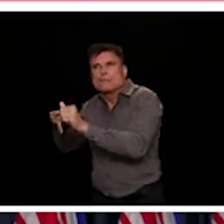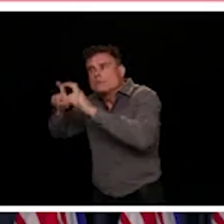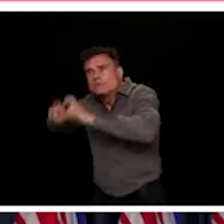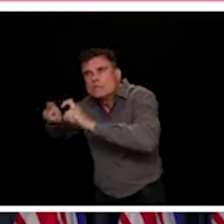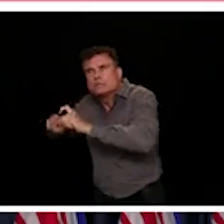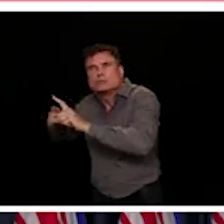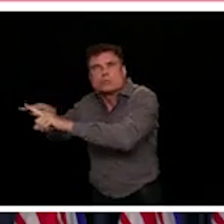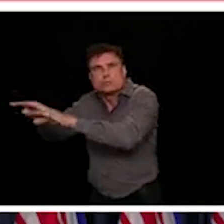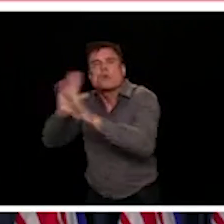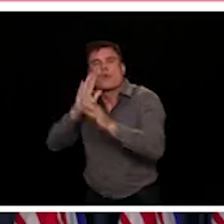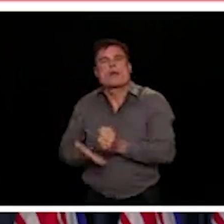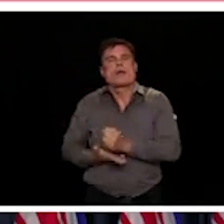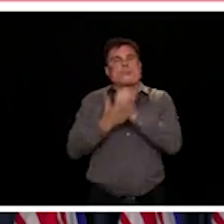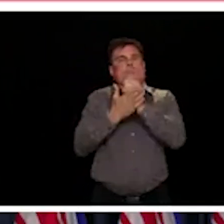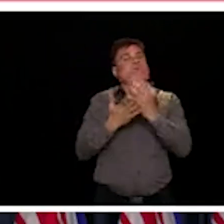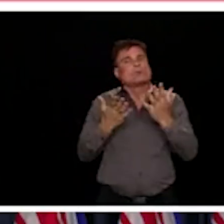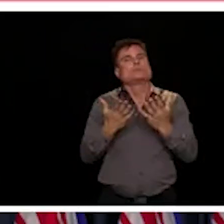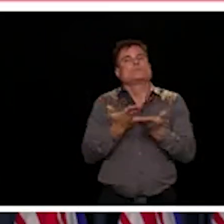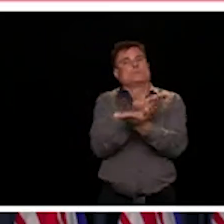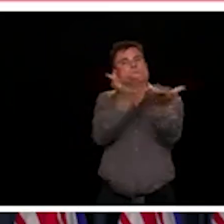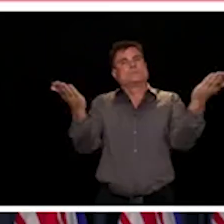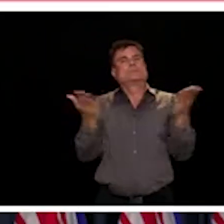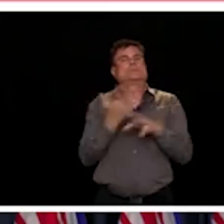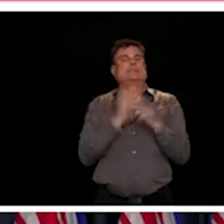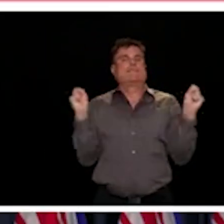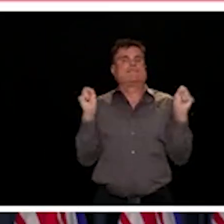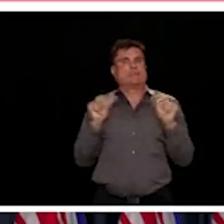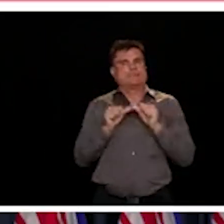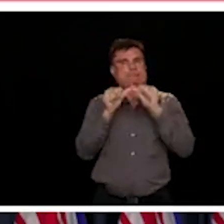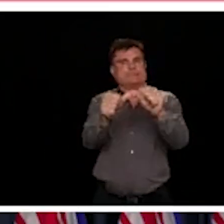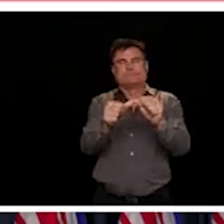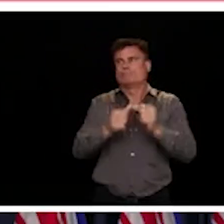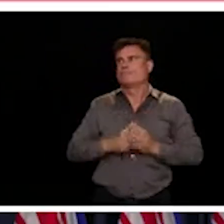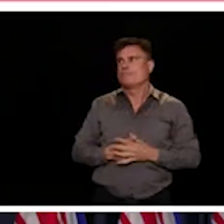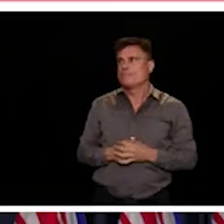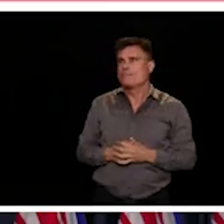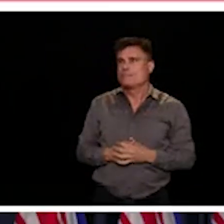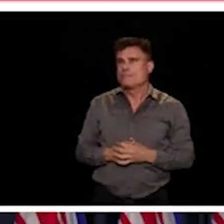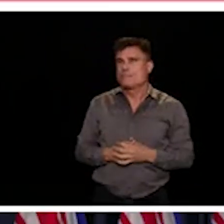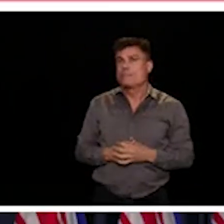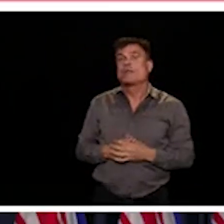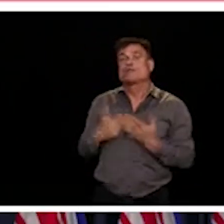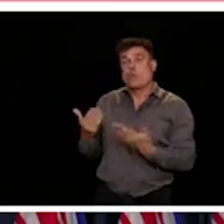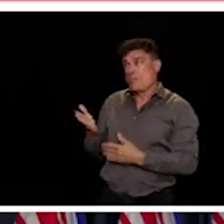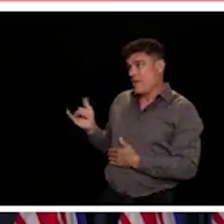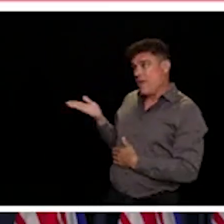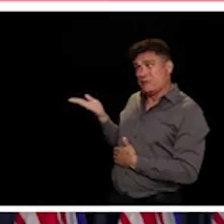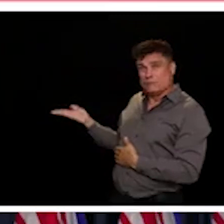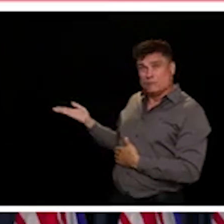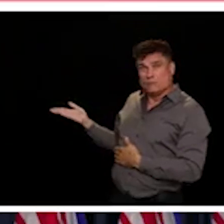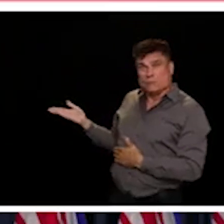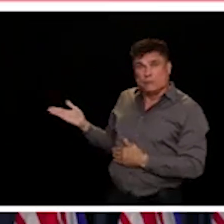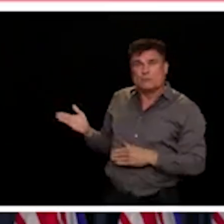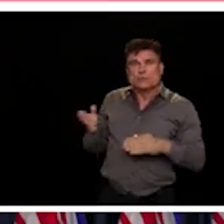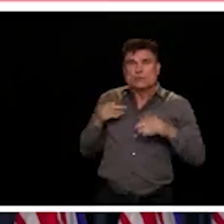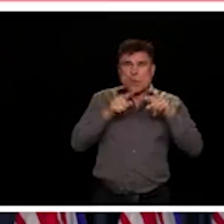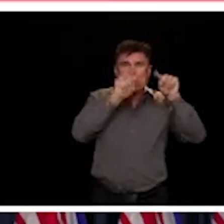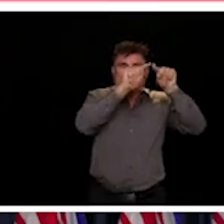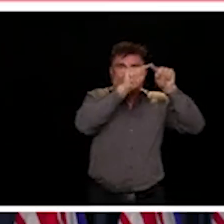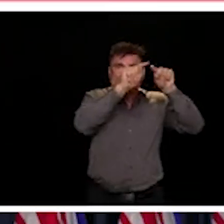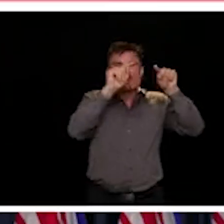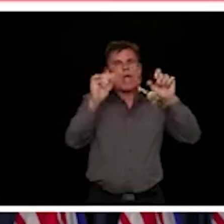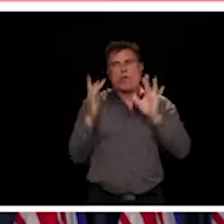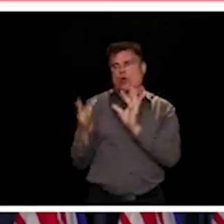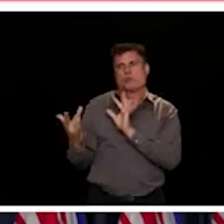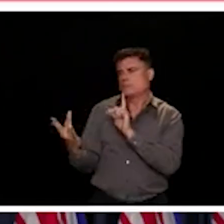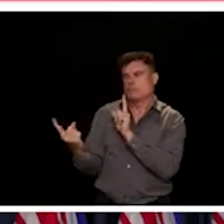looking at with BC data over the last number of weeks. And what it tells us is that as we've relaxed our distancing,